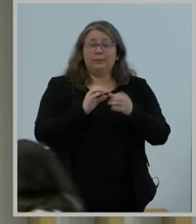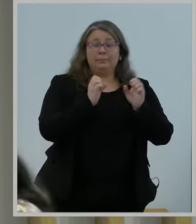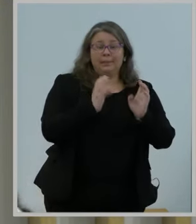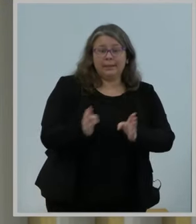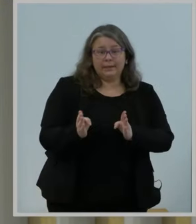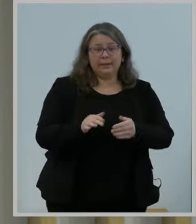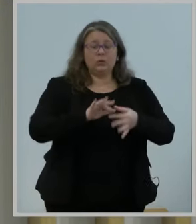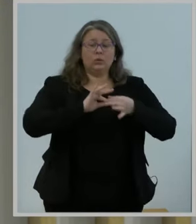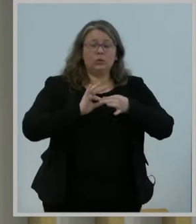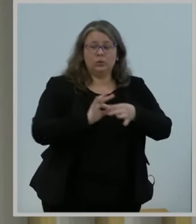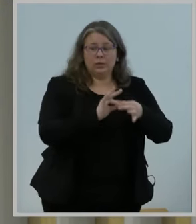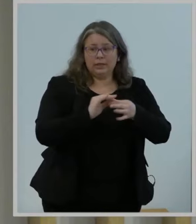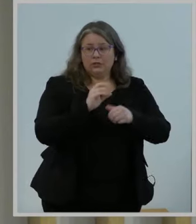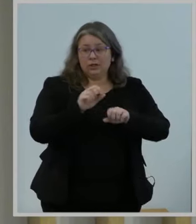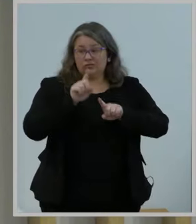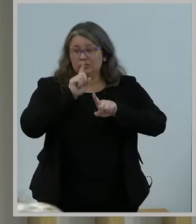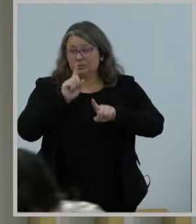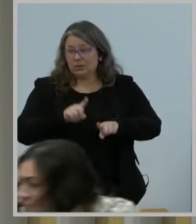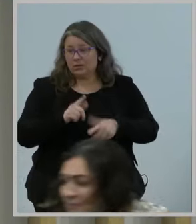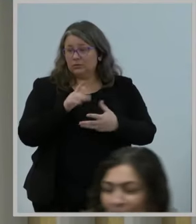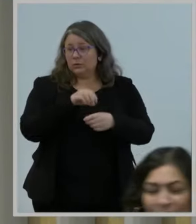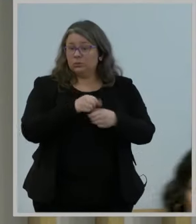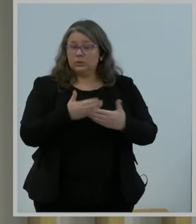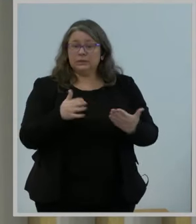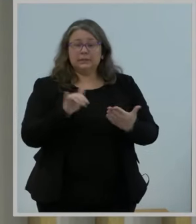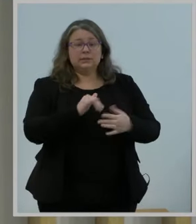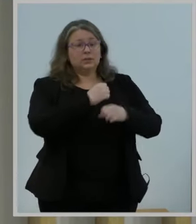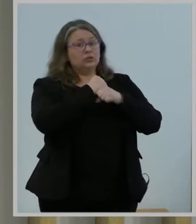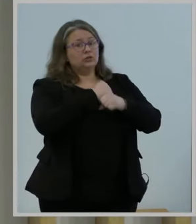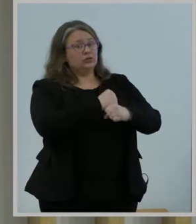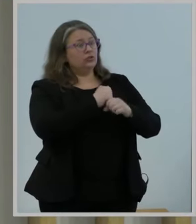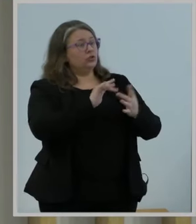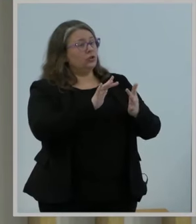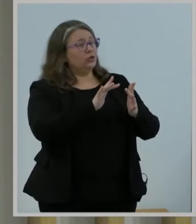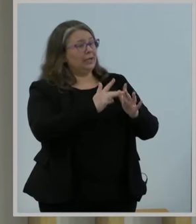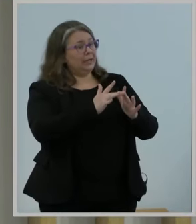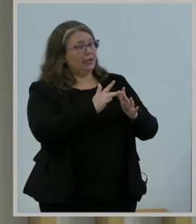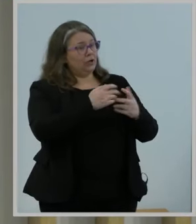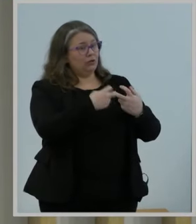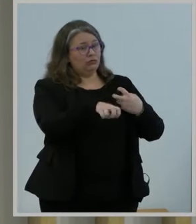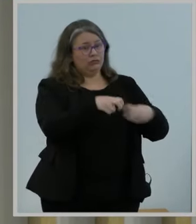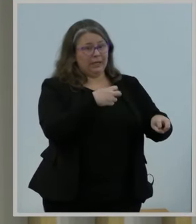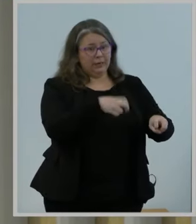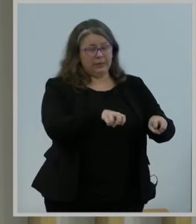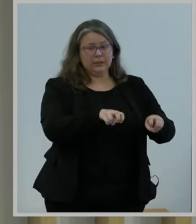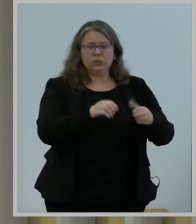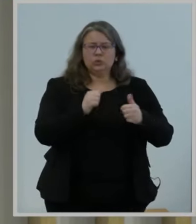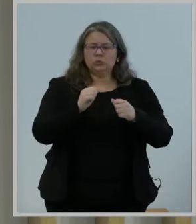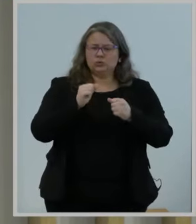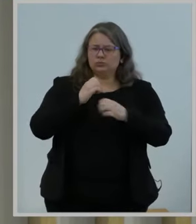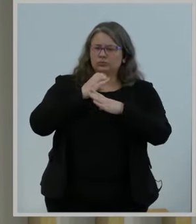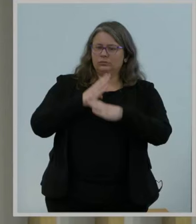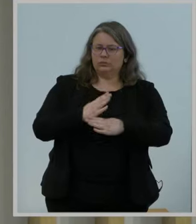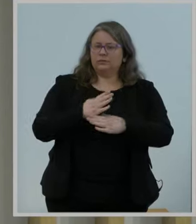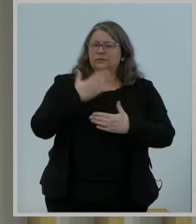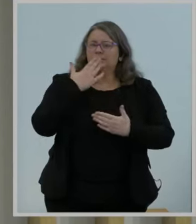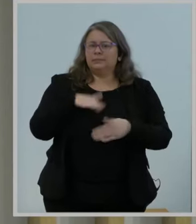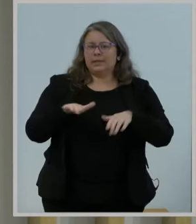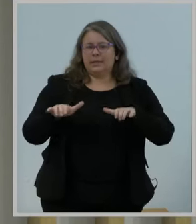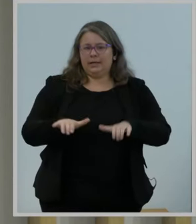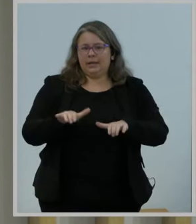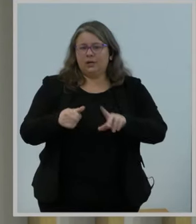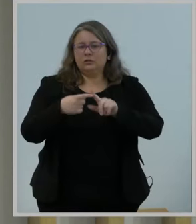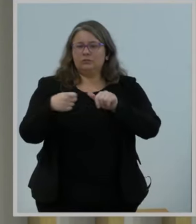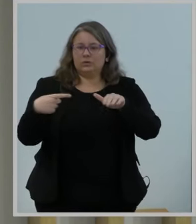secure Internet routing in order to prevent malicious state actors from exploiting protocols that make it possible for them to hijack our